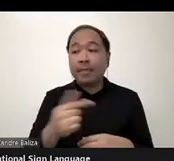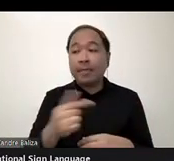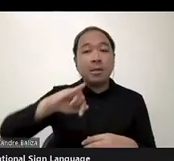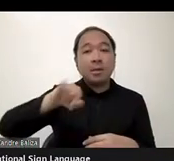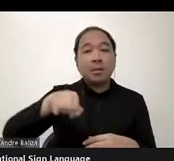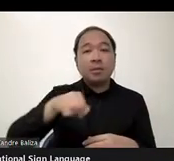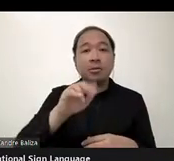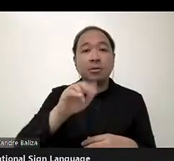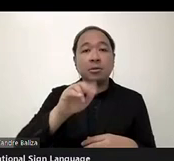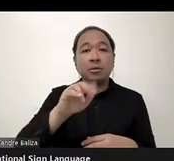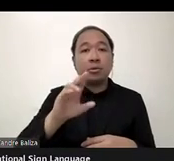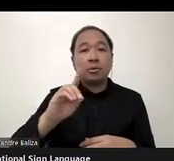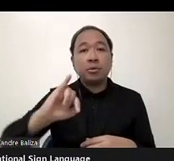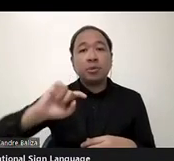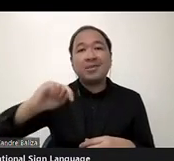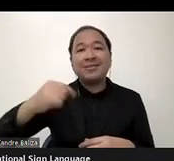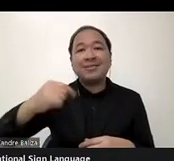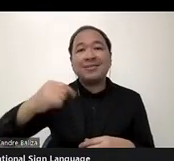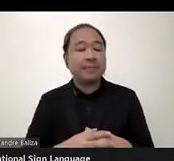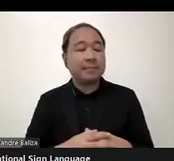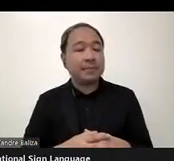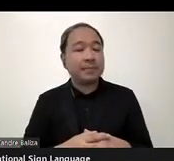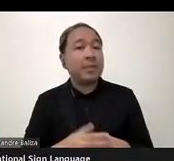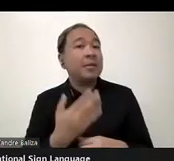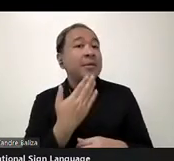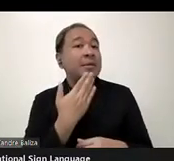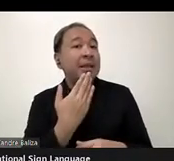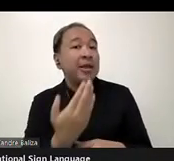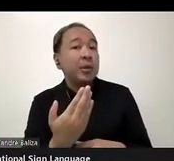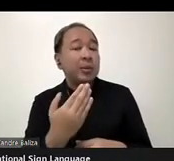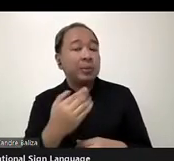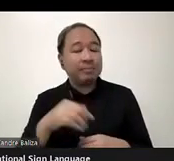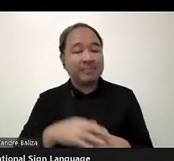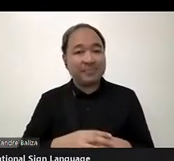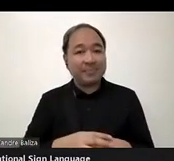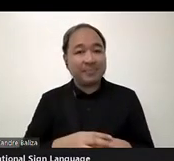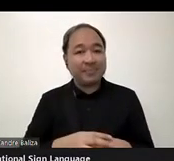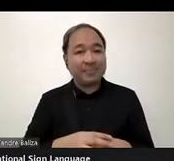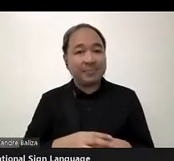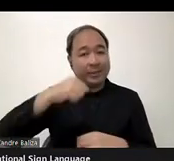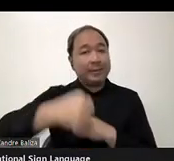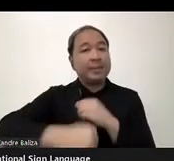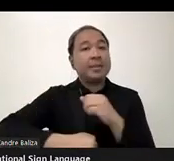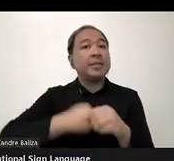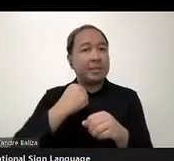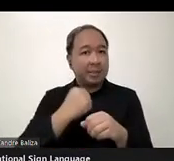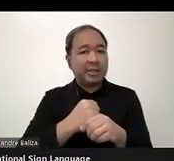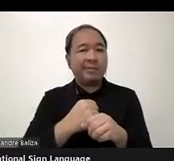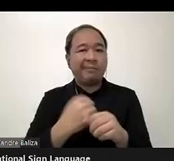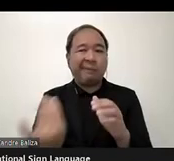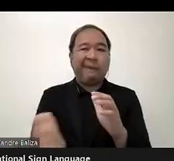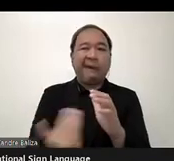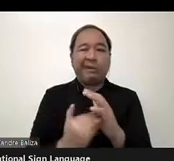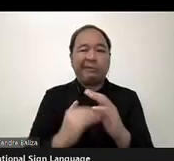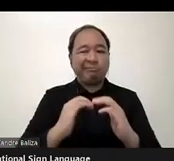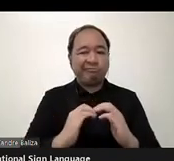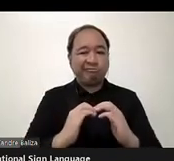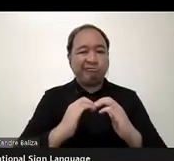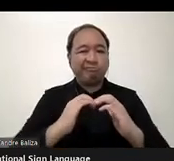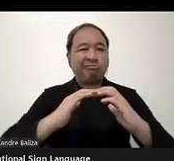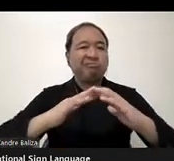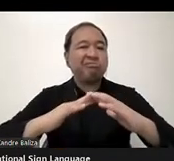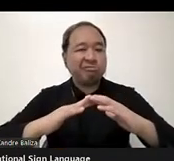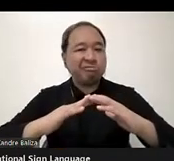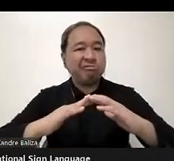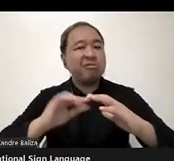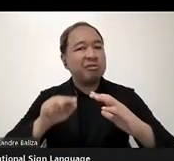this year was basically a rebuilding year and we worked under a small team